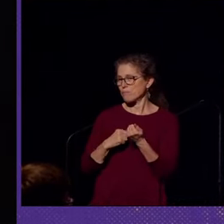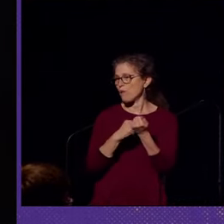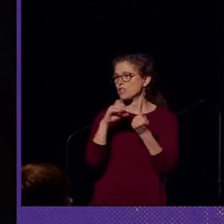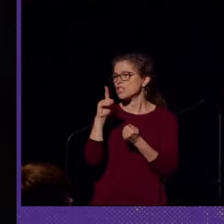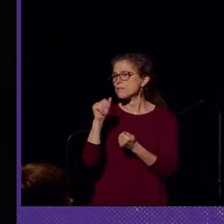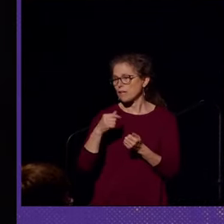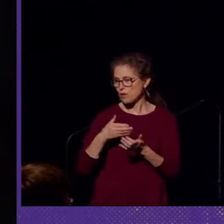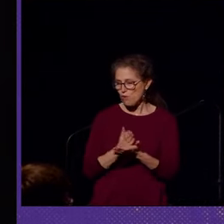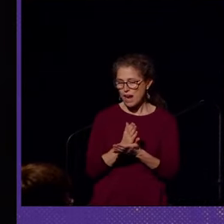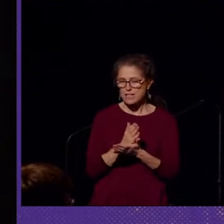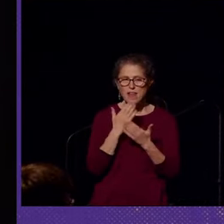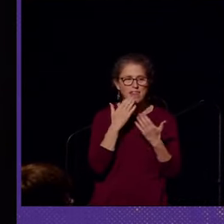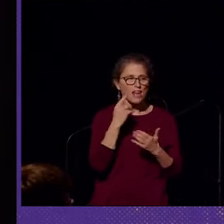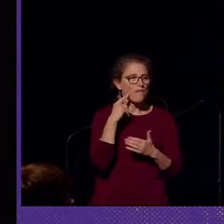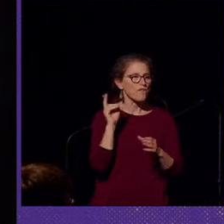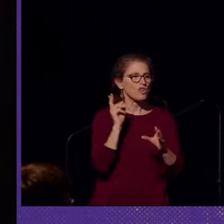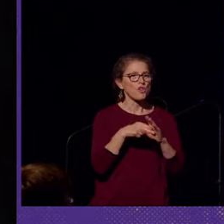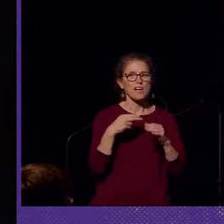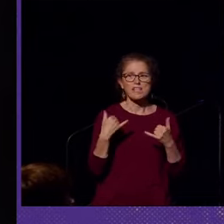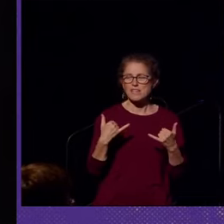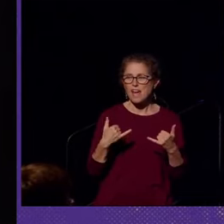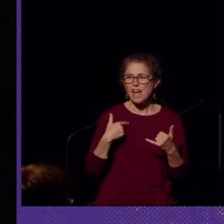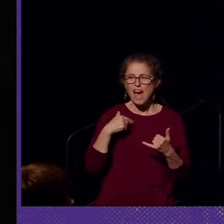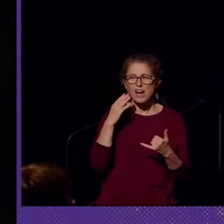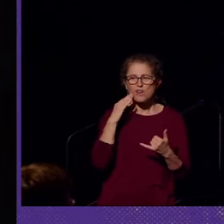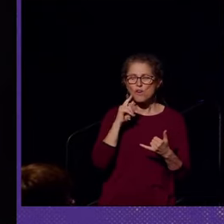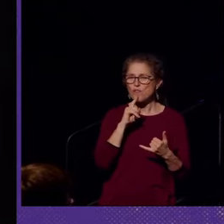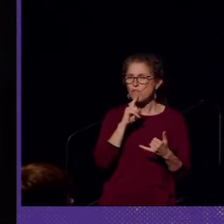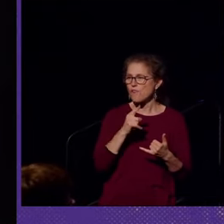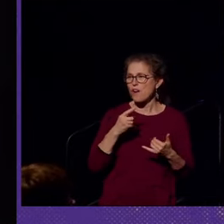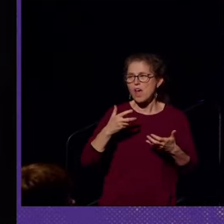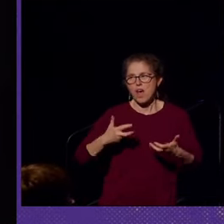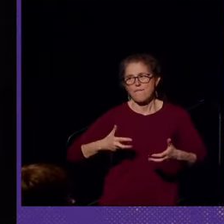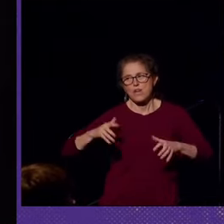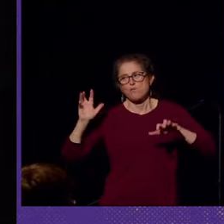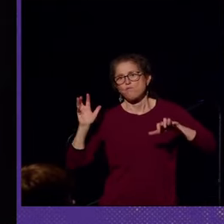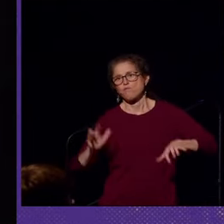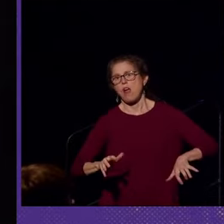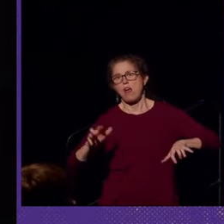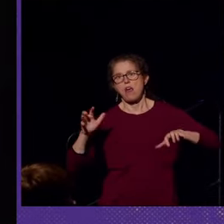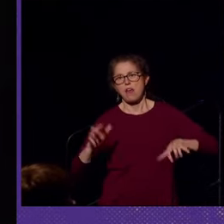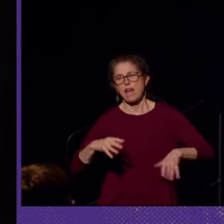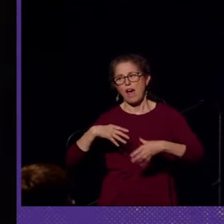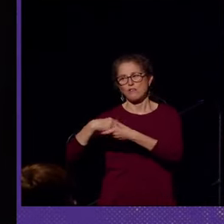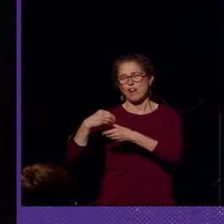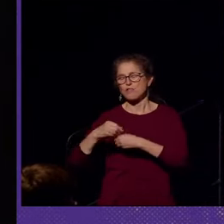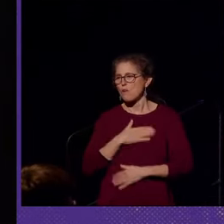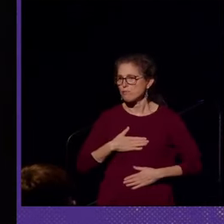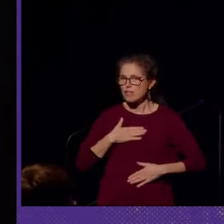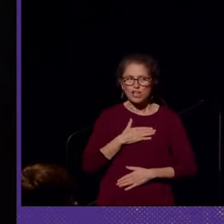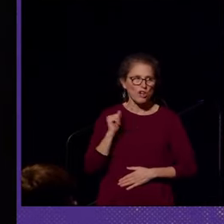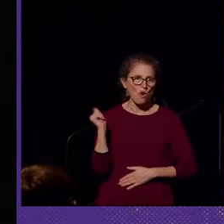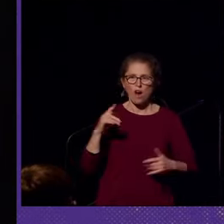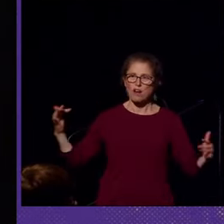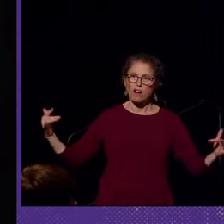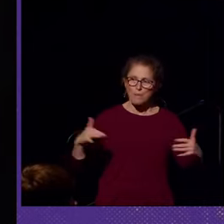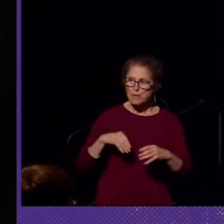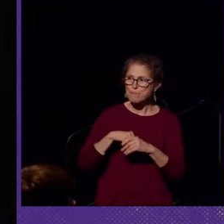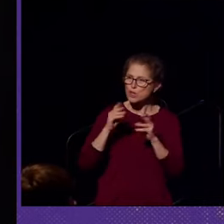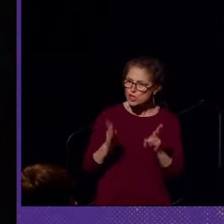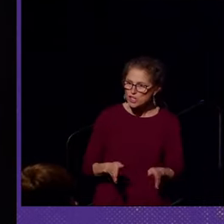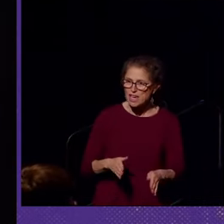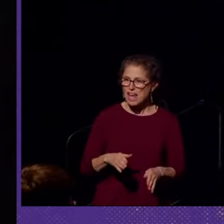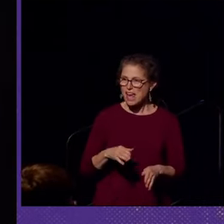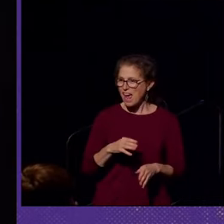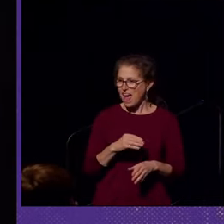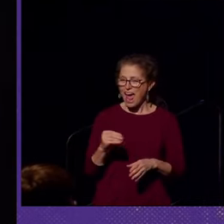And thank you all for joining us today. I know it's very heavily raining outside, so I appreciate you all joining us here in person as well